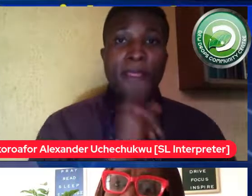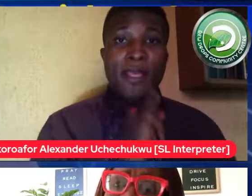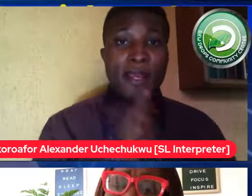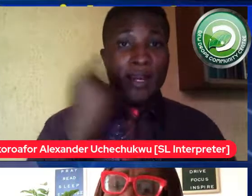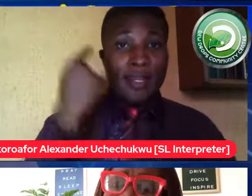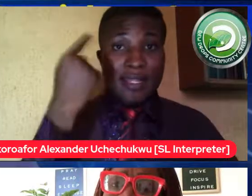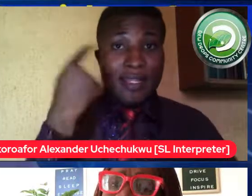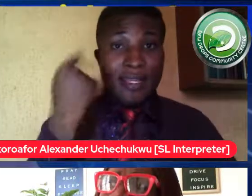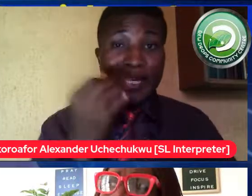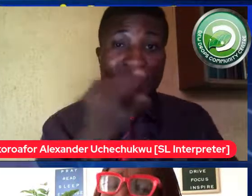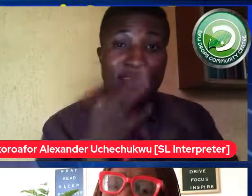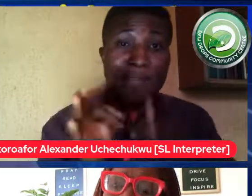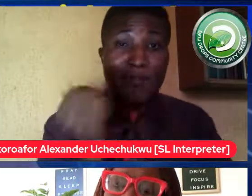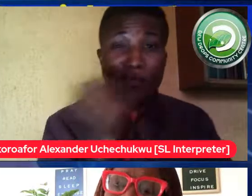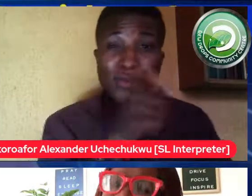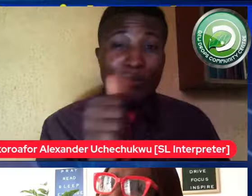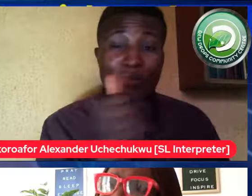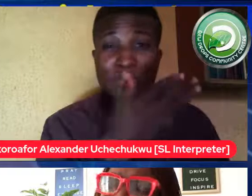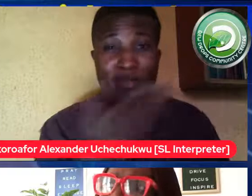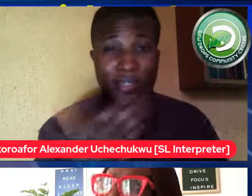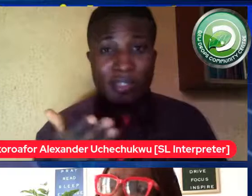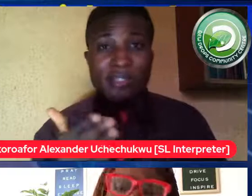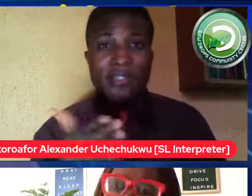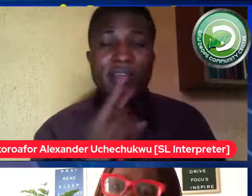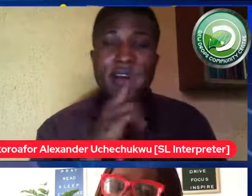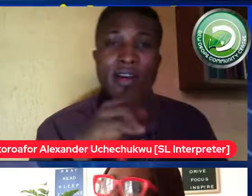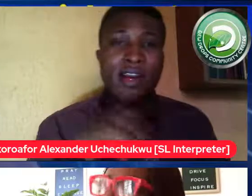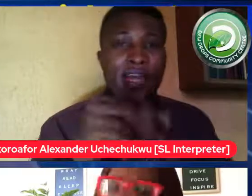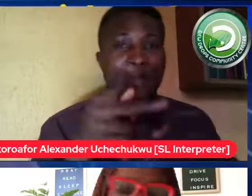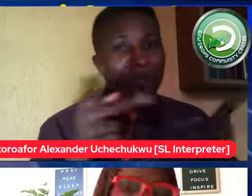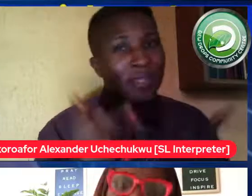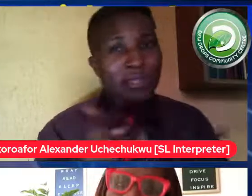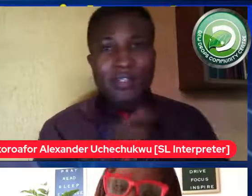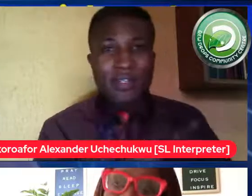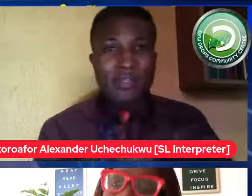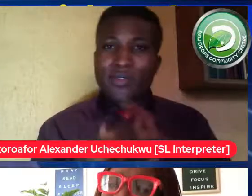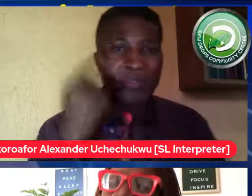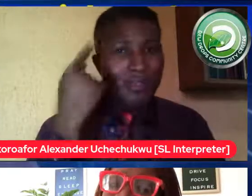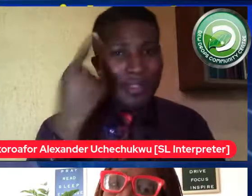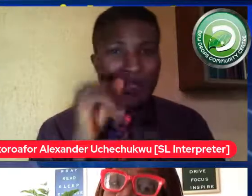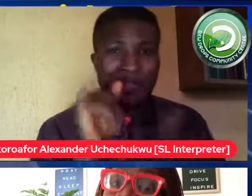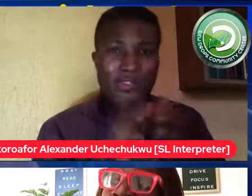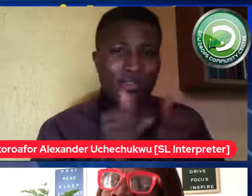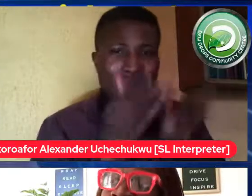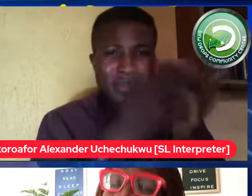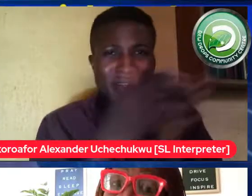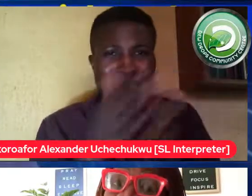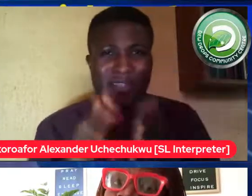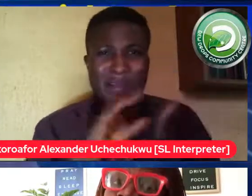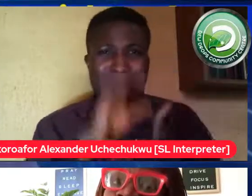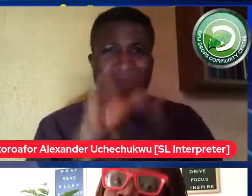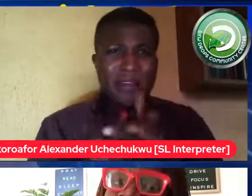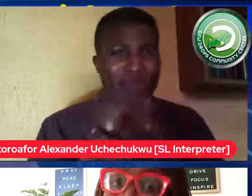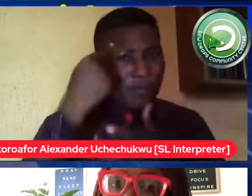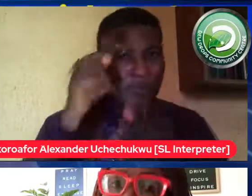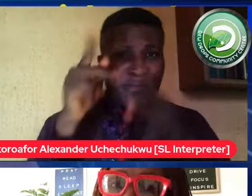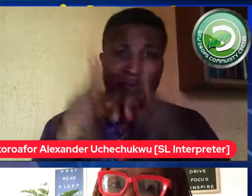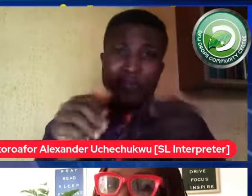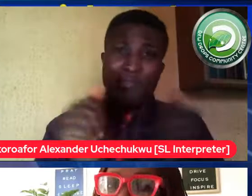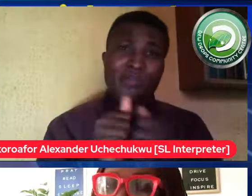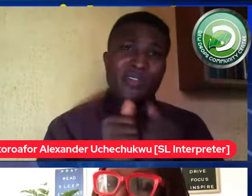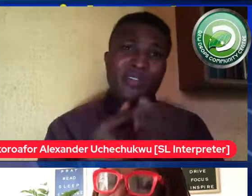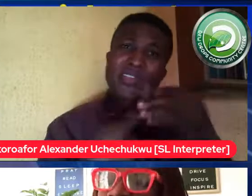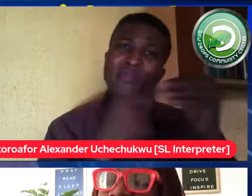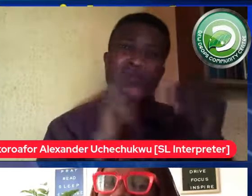should ever arrange a marriage for a person with special needs at all i think they should be allowed to but they should be led to and they should be guided